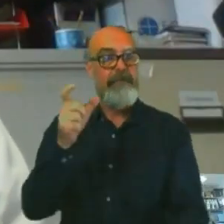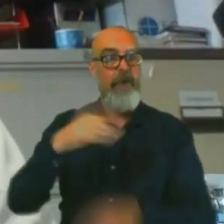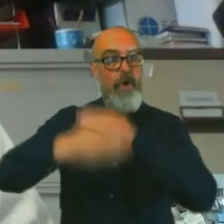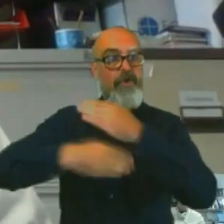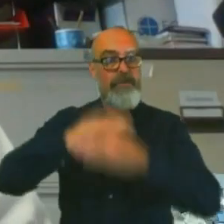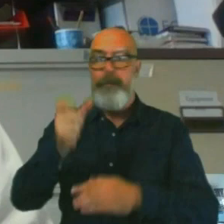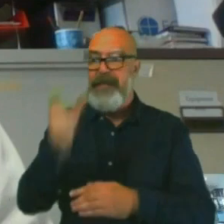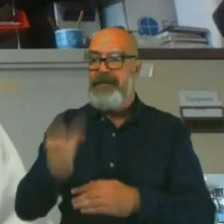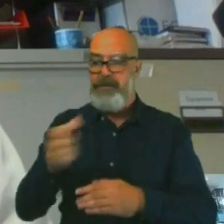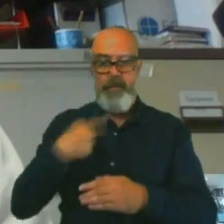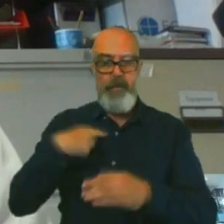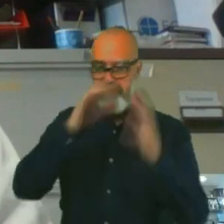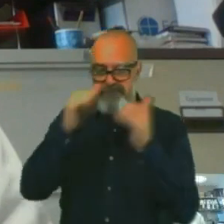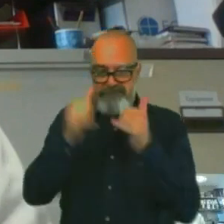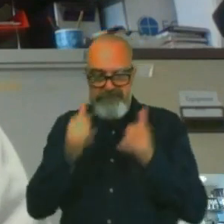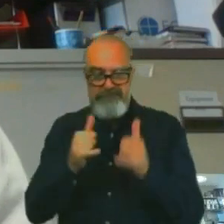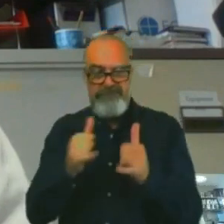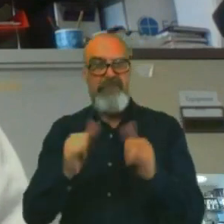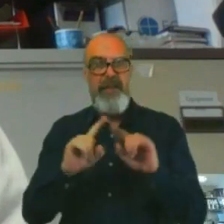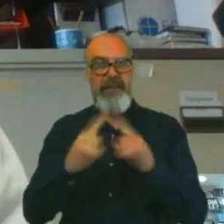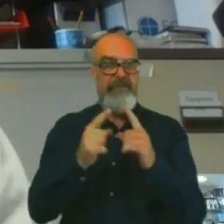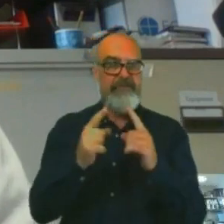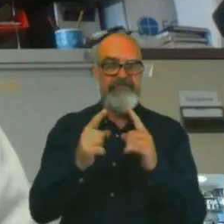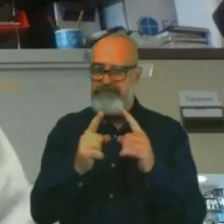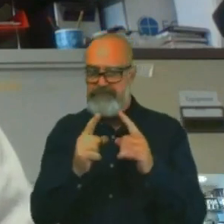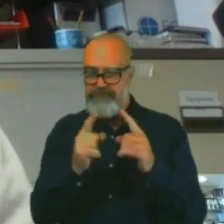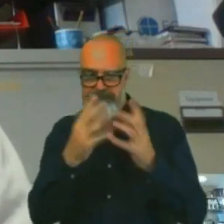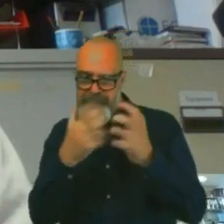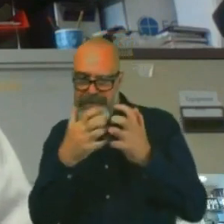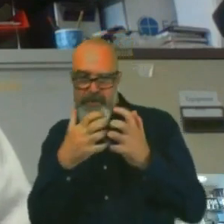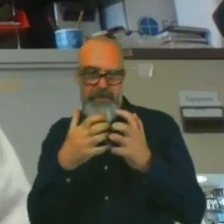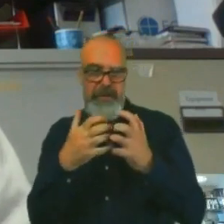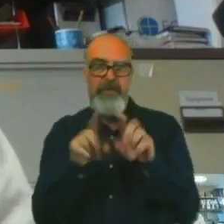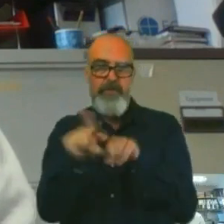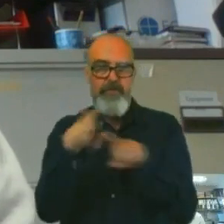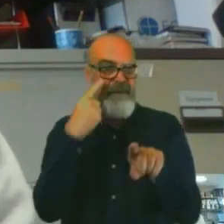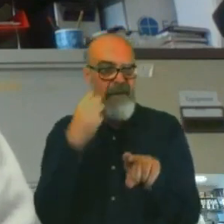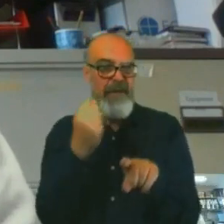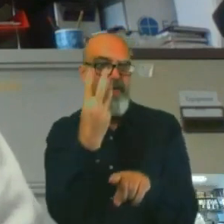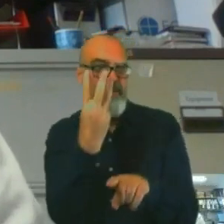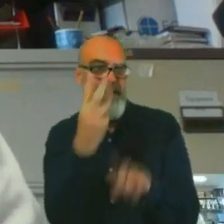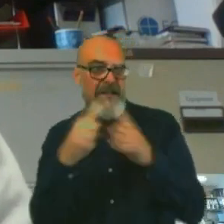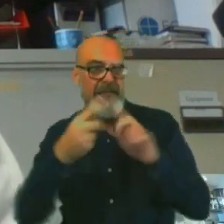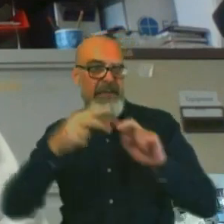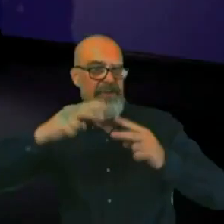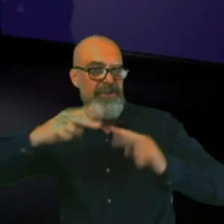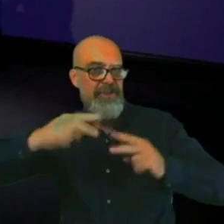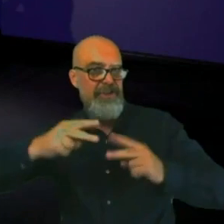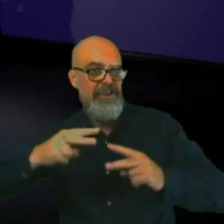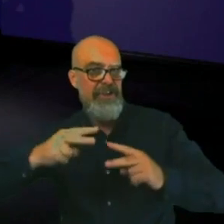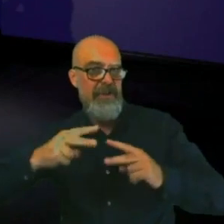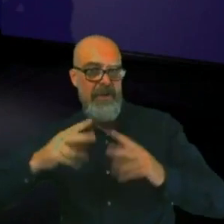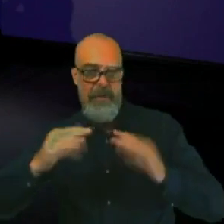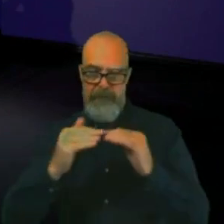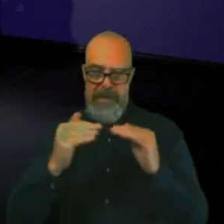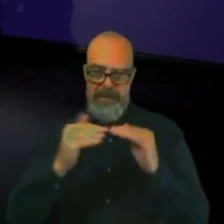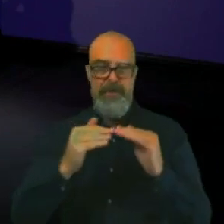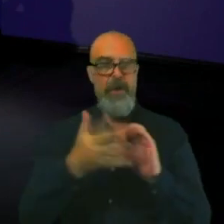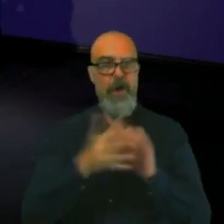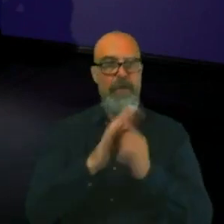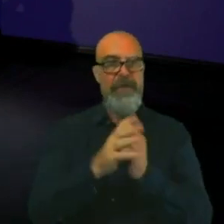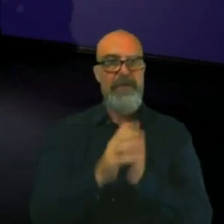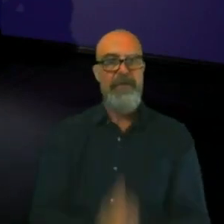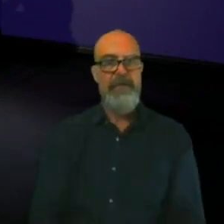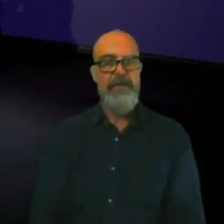different technologies to test for three different genes to see if you have COVID. Wow. You've been very, very